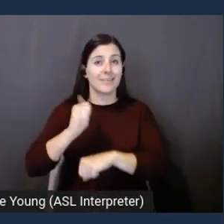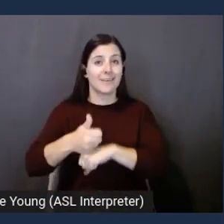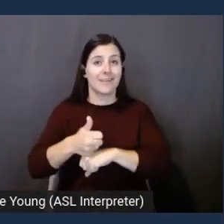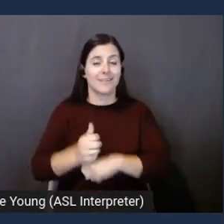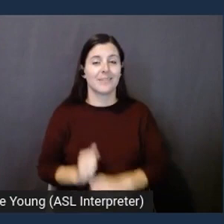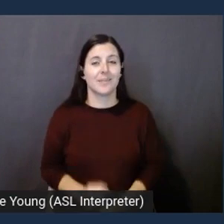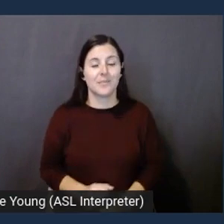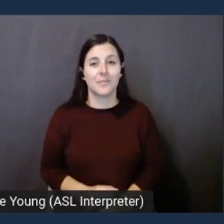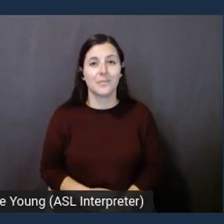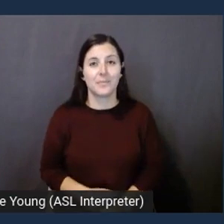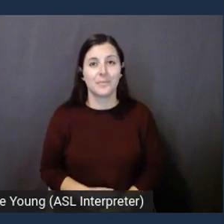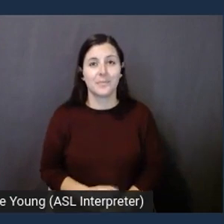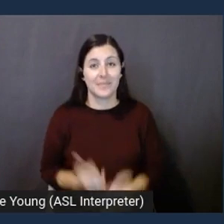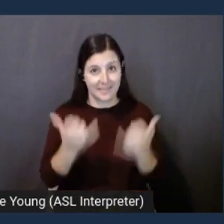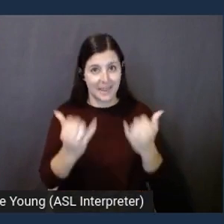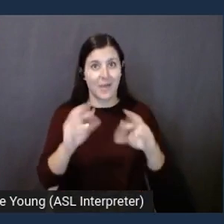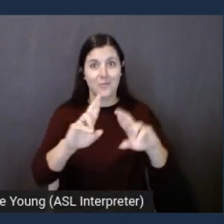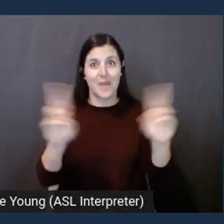So, now we are ready.